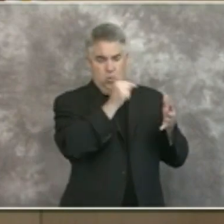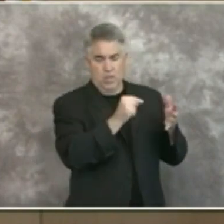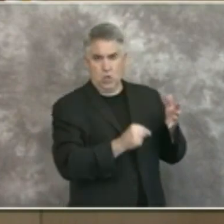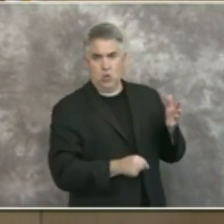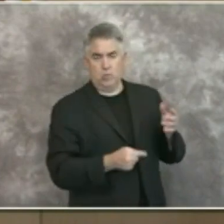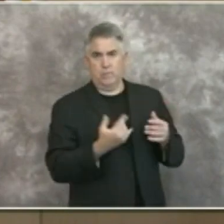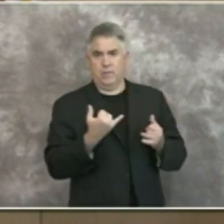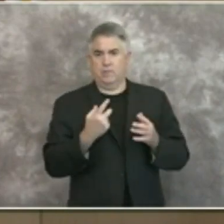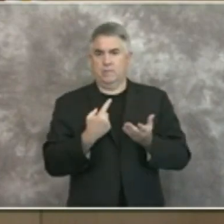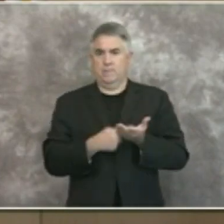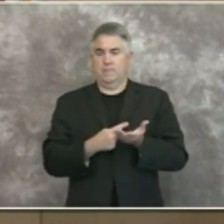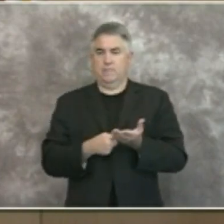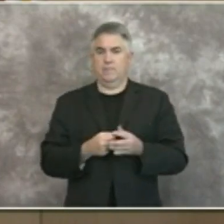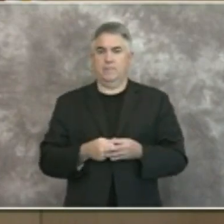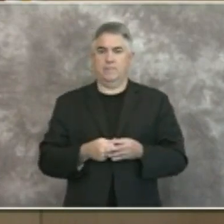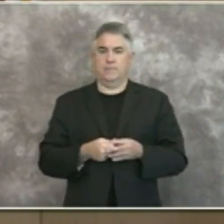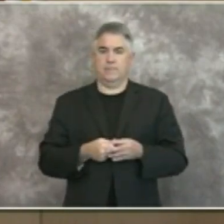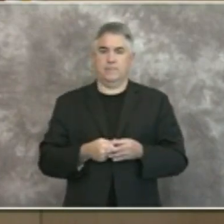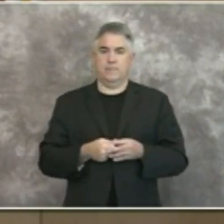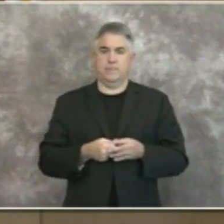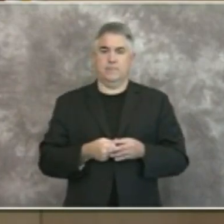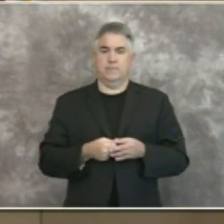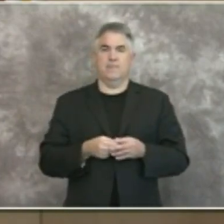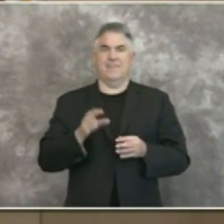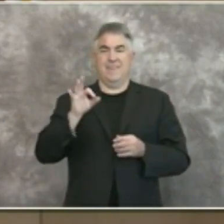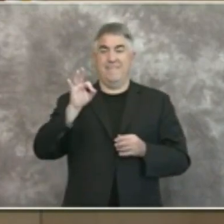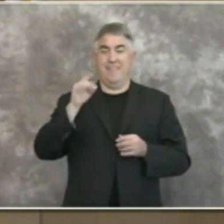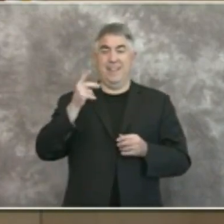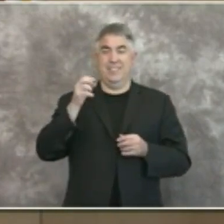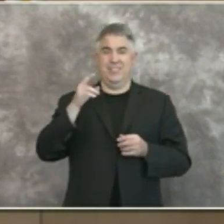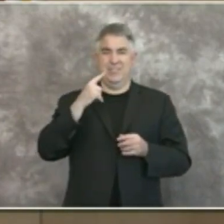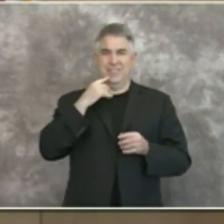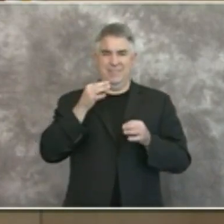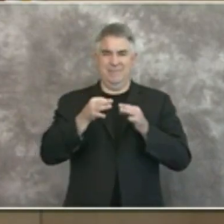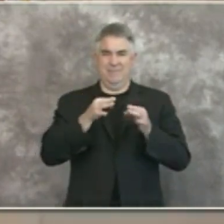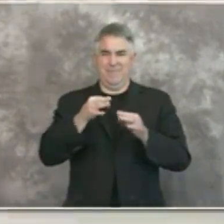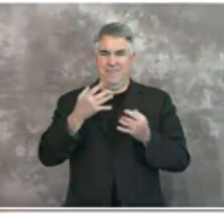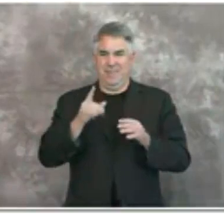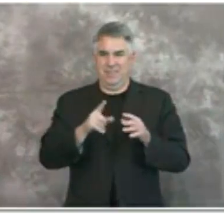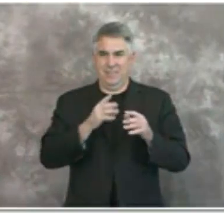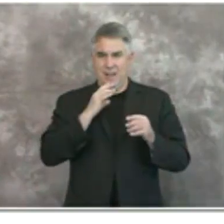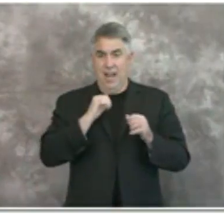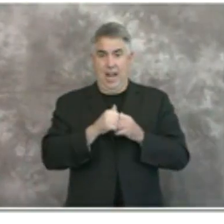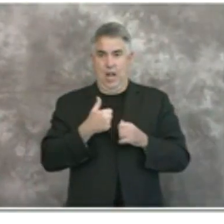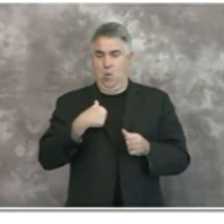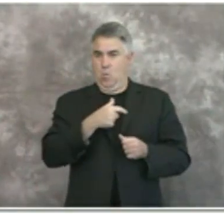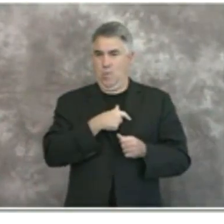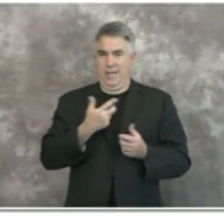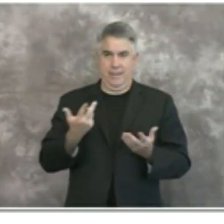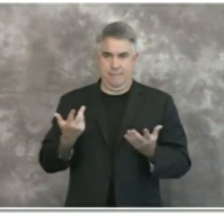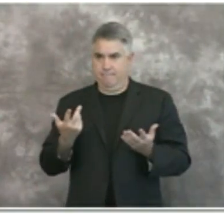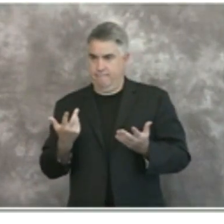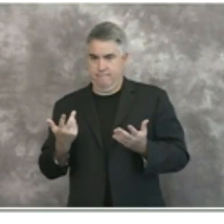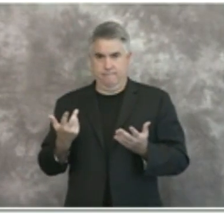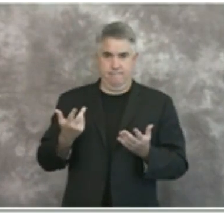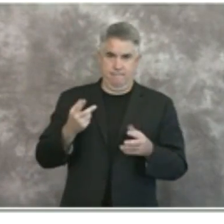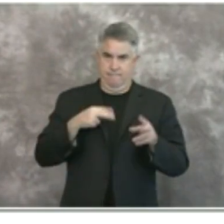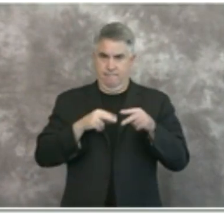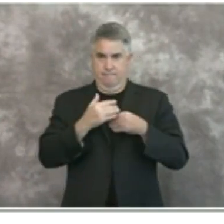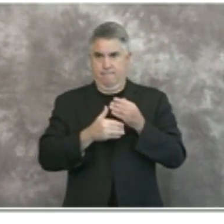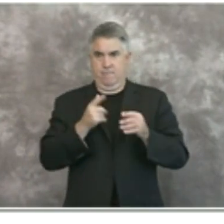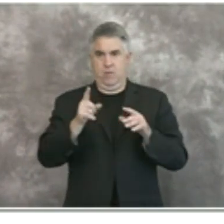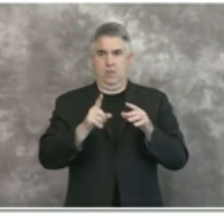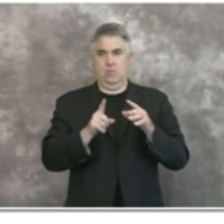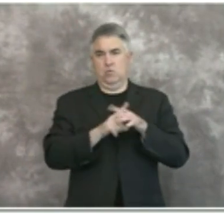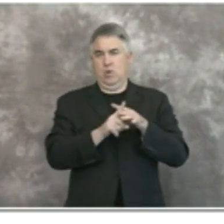has gone over those but i would just like to share how we will progress with these going forward and this is